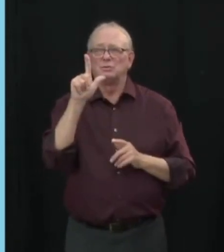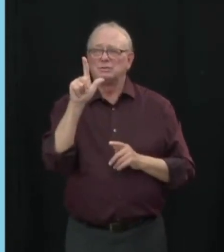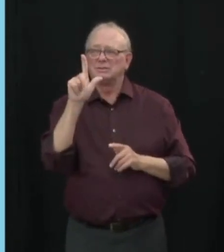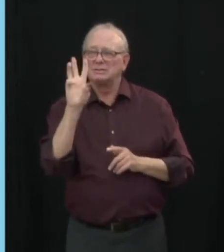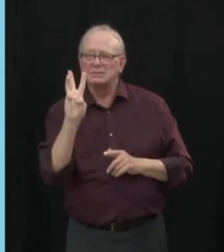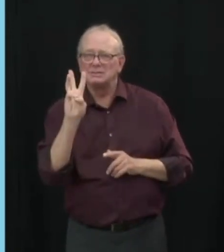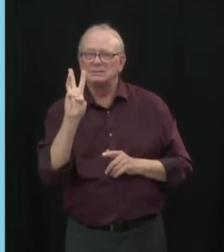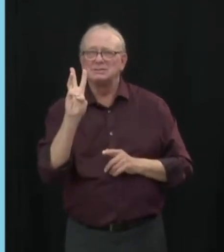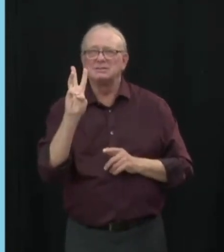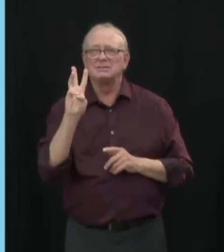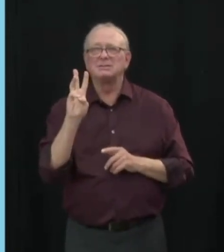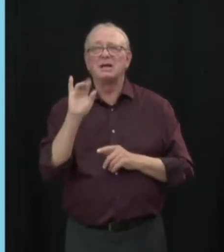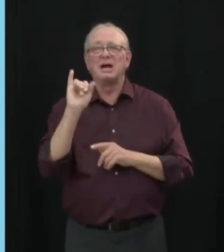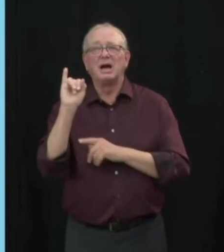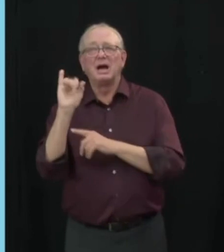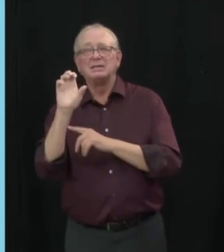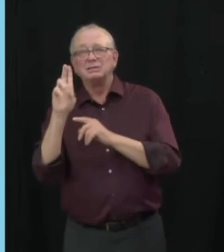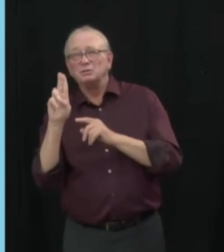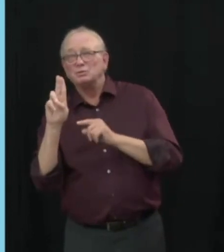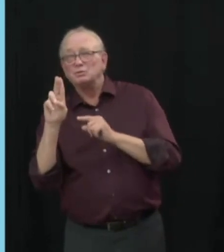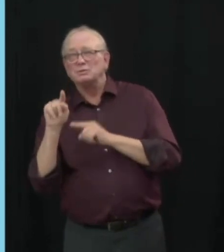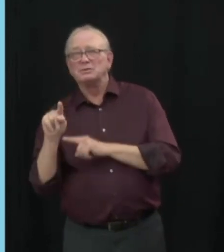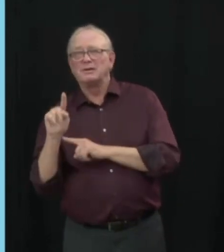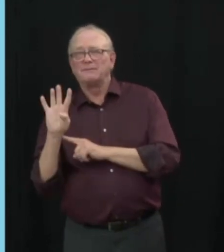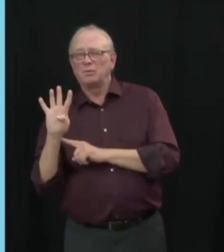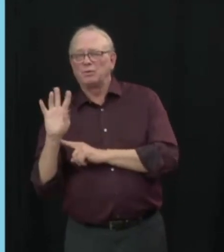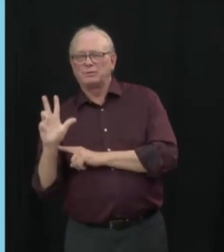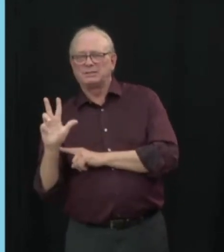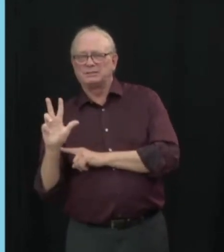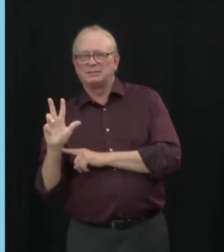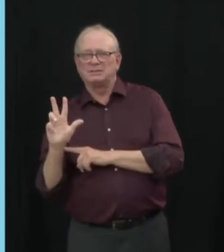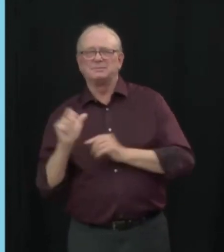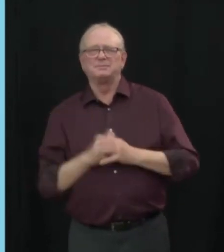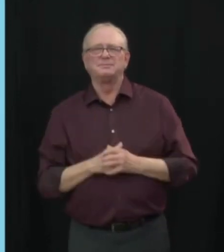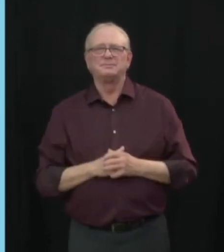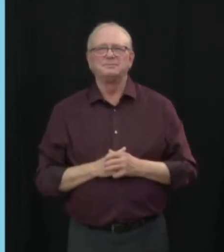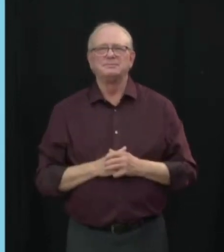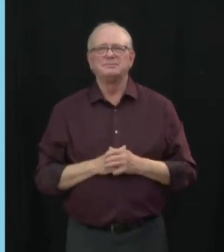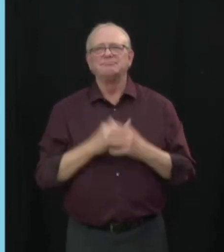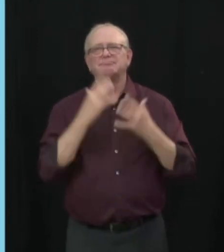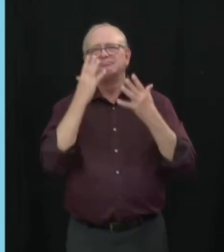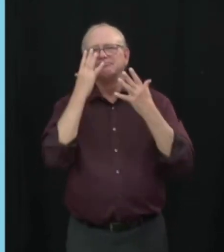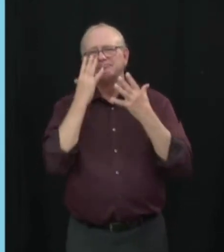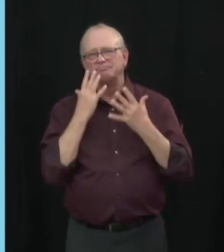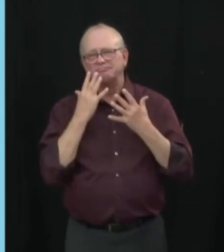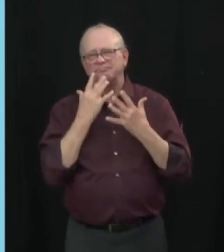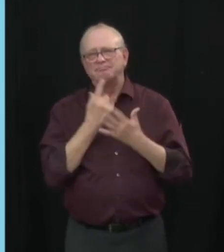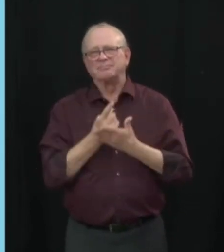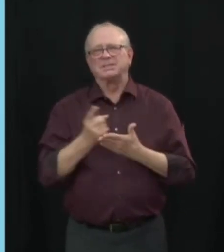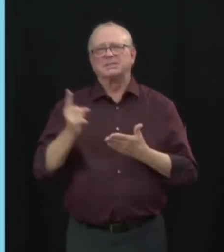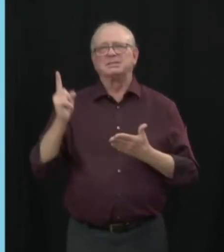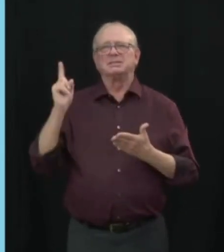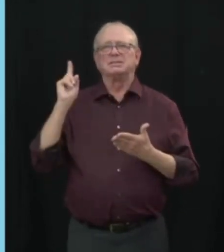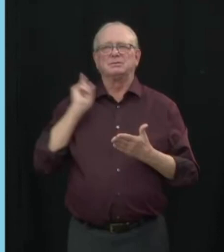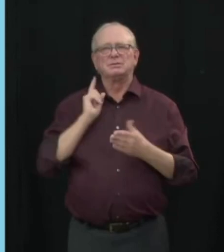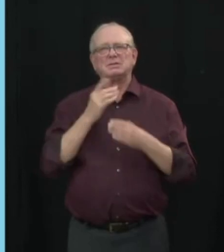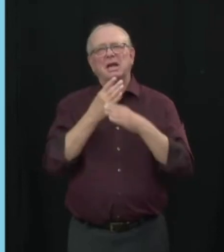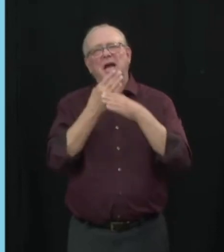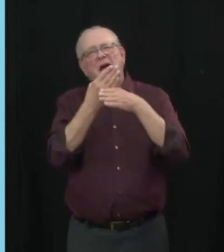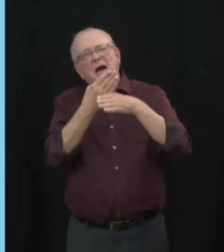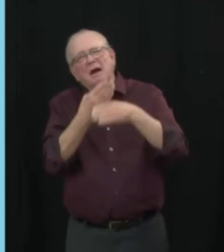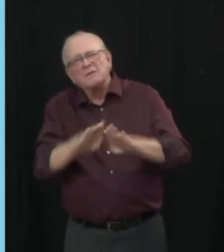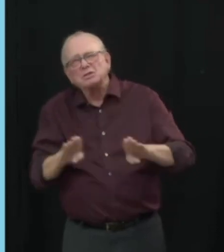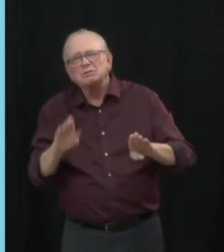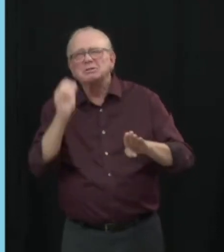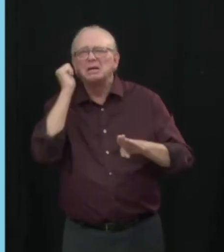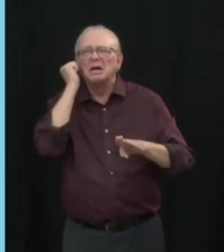Sadly, between April 12th and April 18th, an average of seven deaths per day related to COVID-19 were reported to